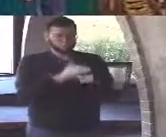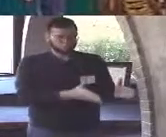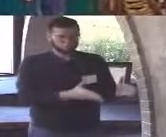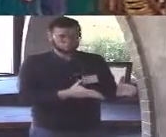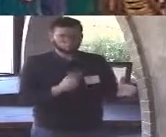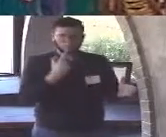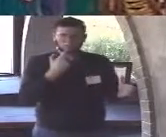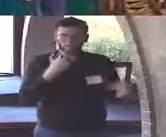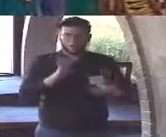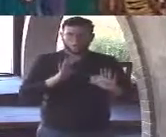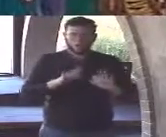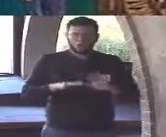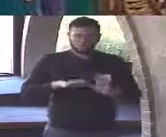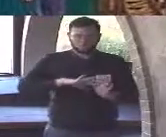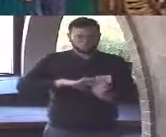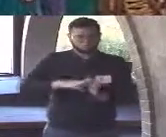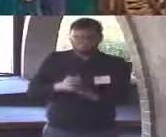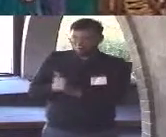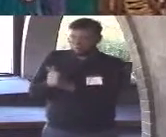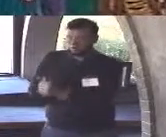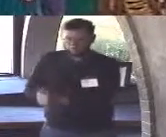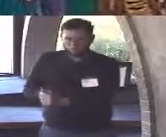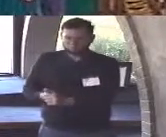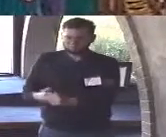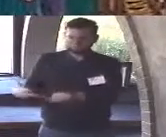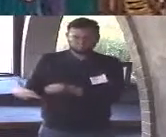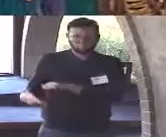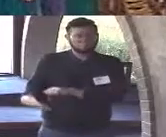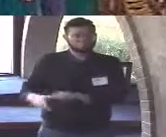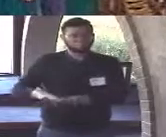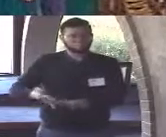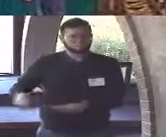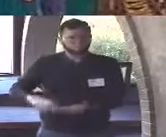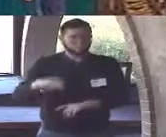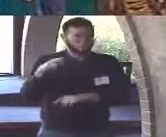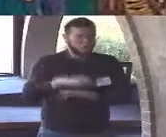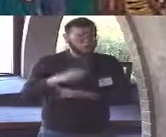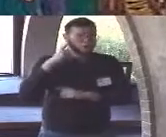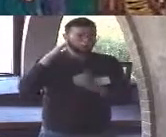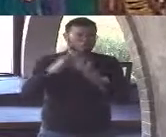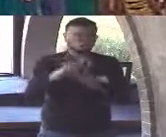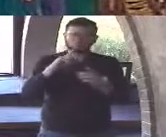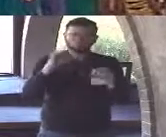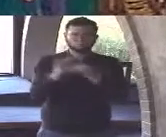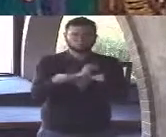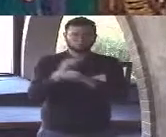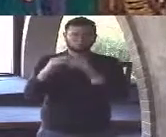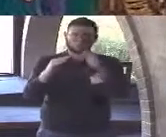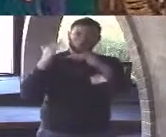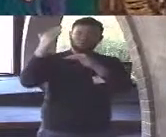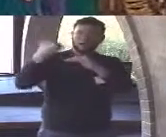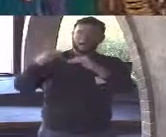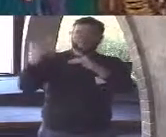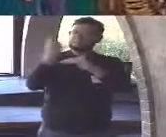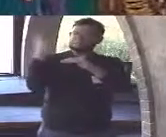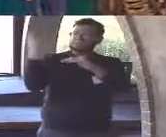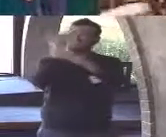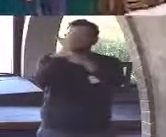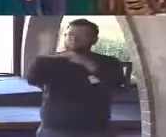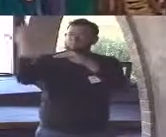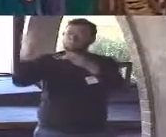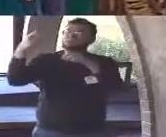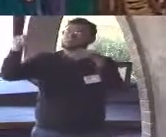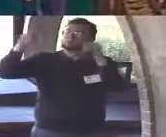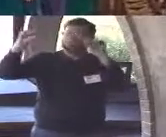of faith and hold out at least some hope there is a divine framework out there somewhere that makes sense of